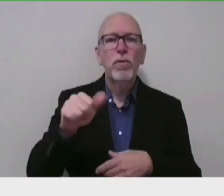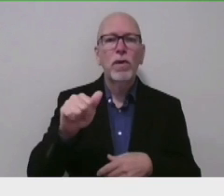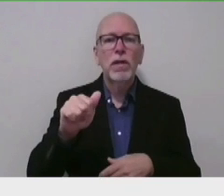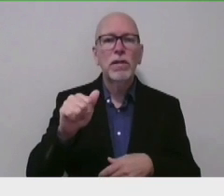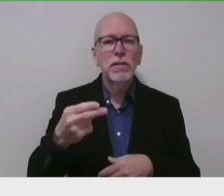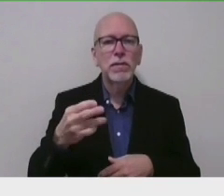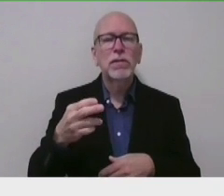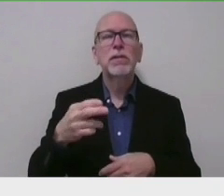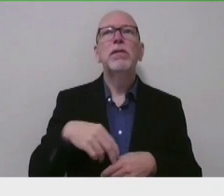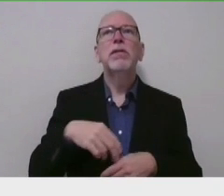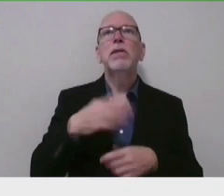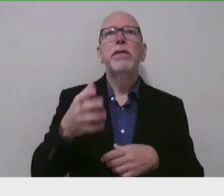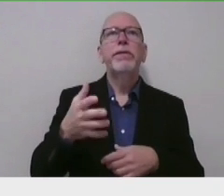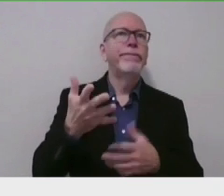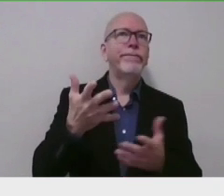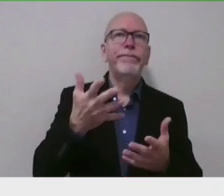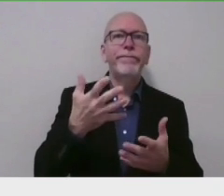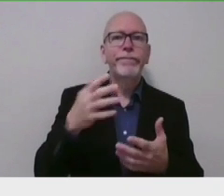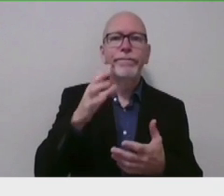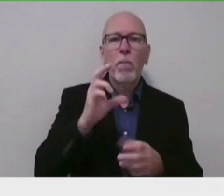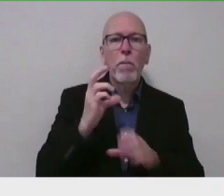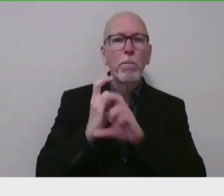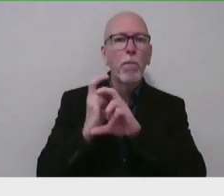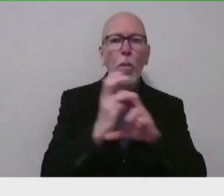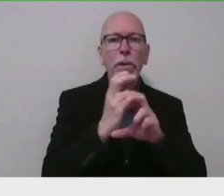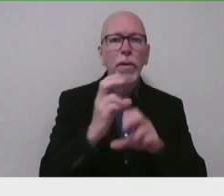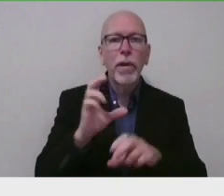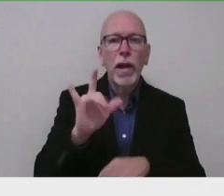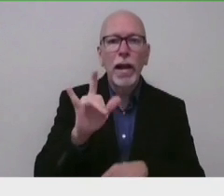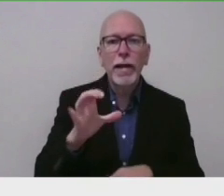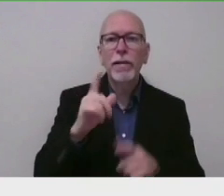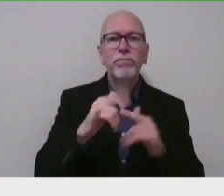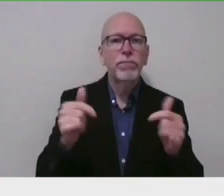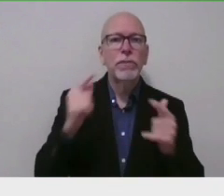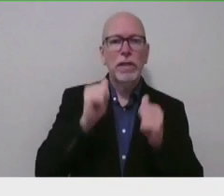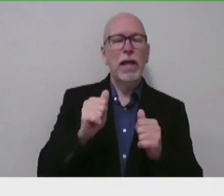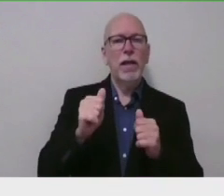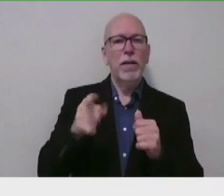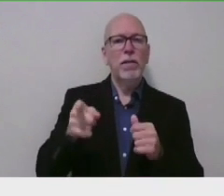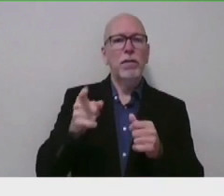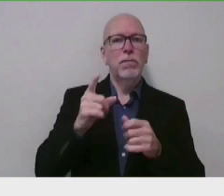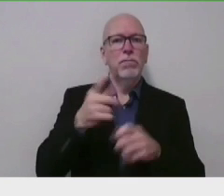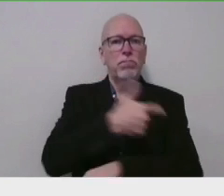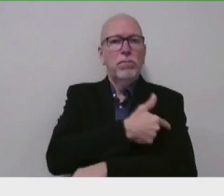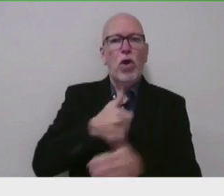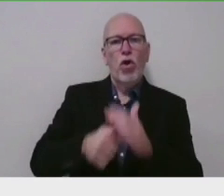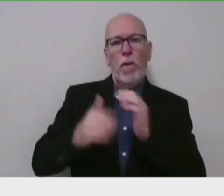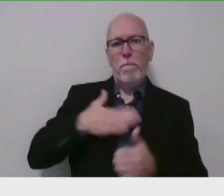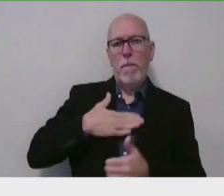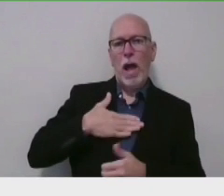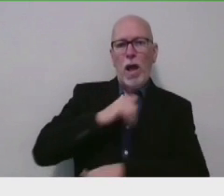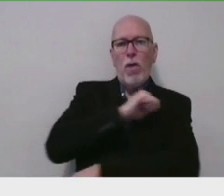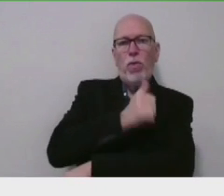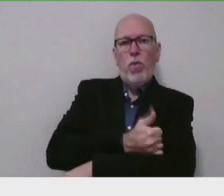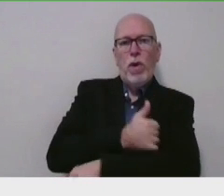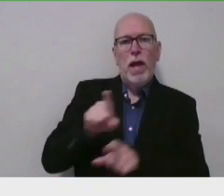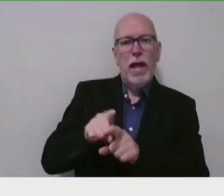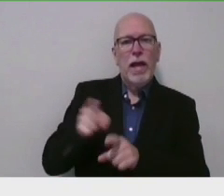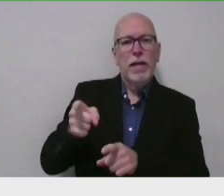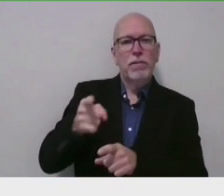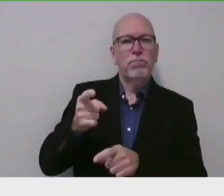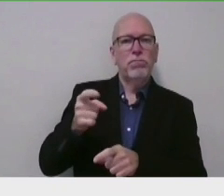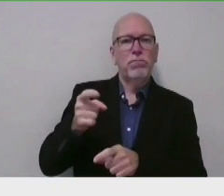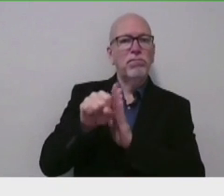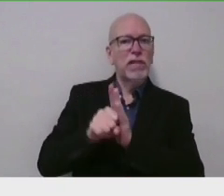clinics, and other approved entities to administer the vaccine under my medical license and authority as a state health commissioner. The